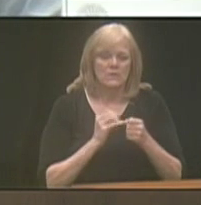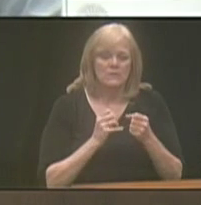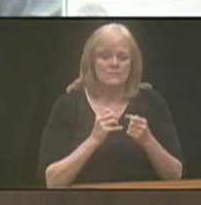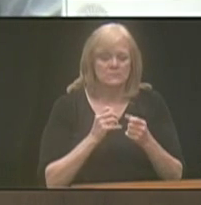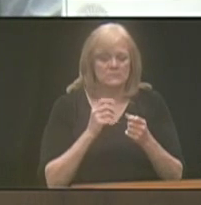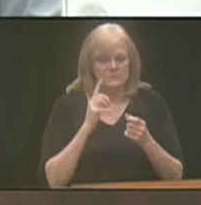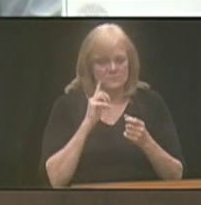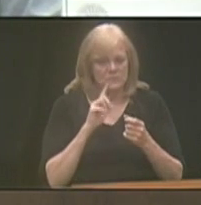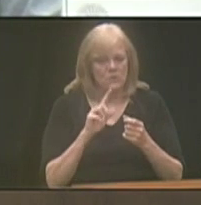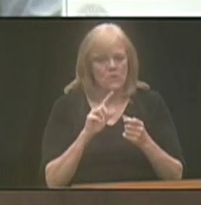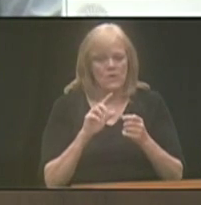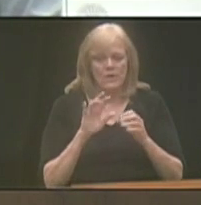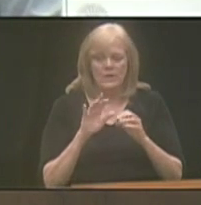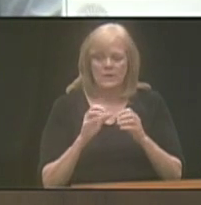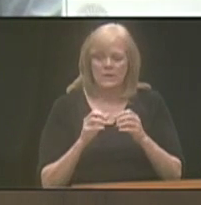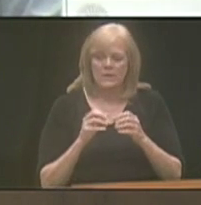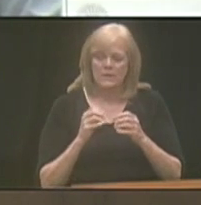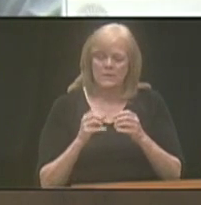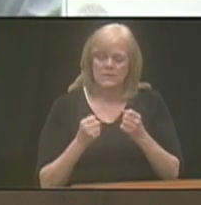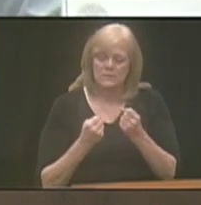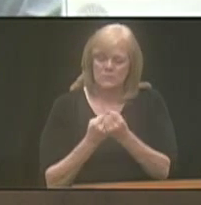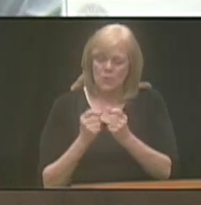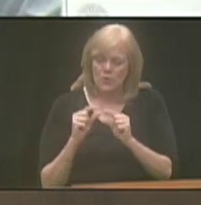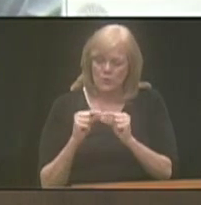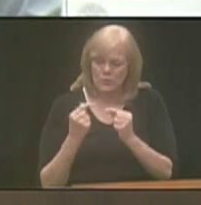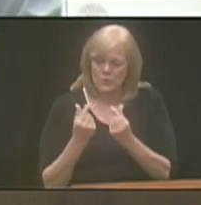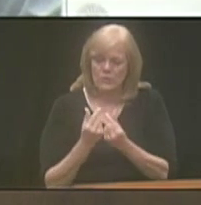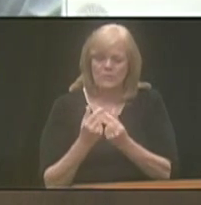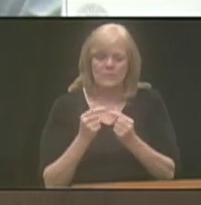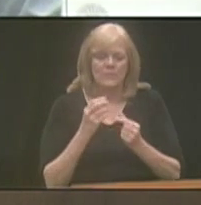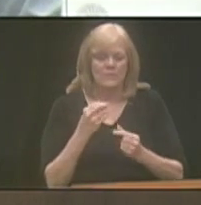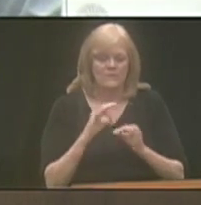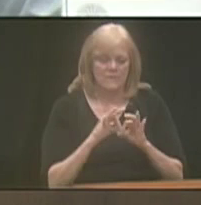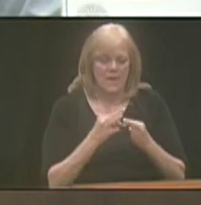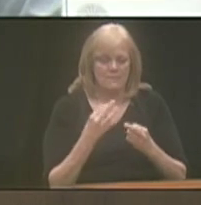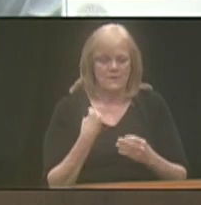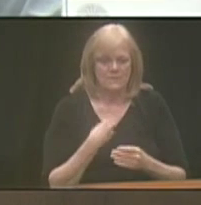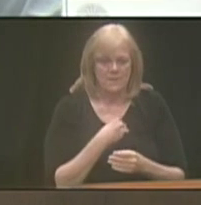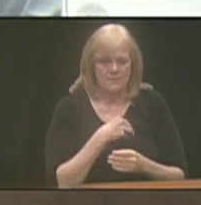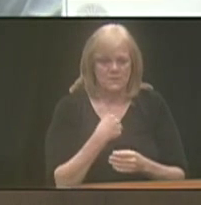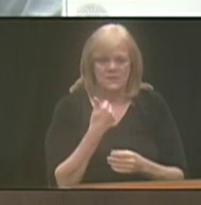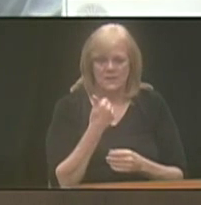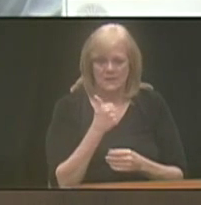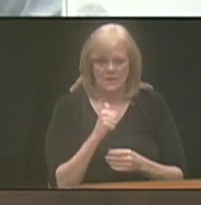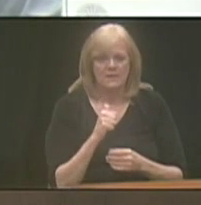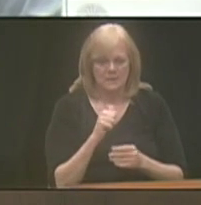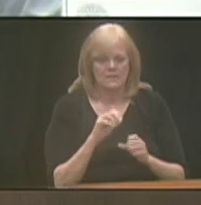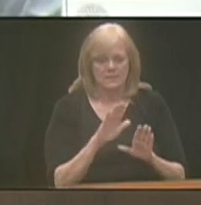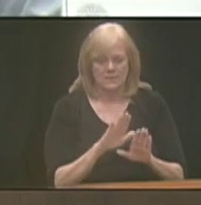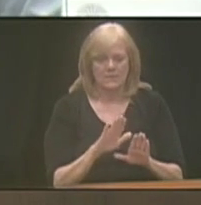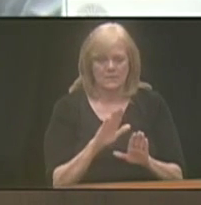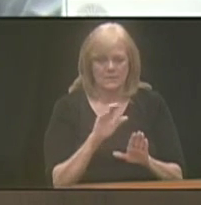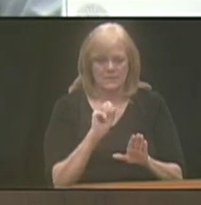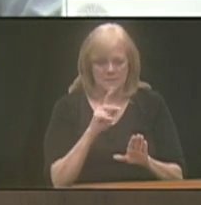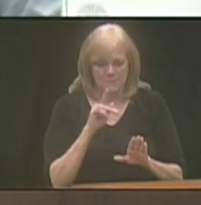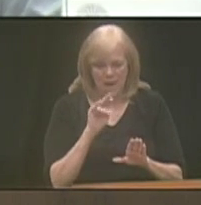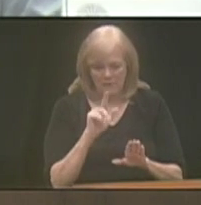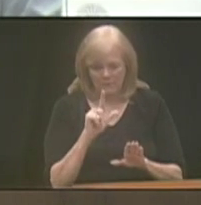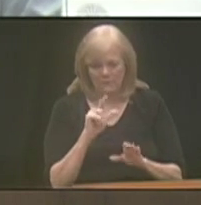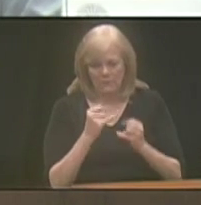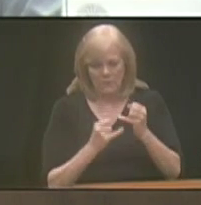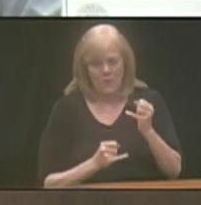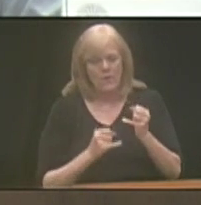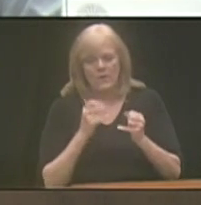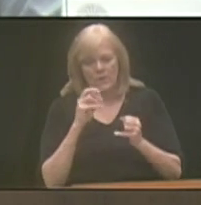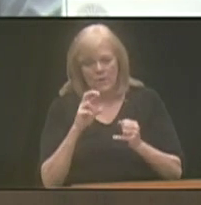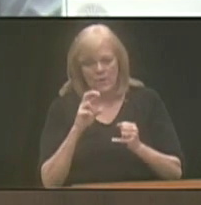groups for persons and their families that have had a brain injury, stroke, spinal cord injury, or amputation. And it will give